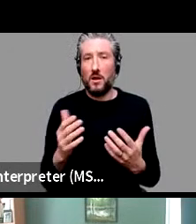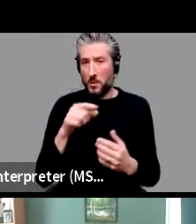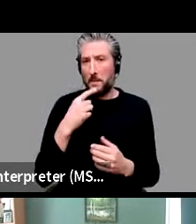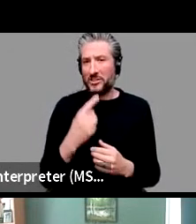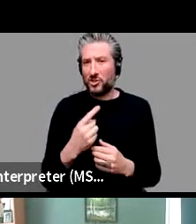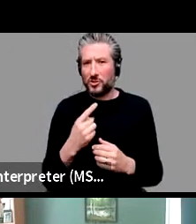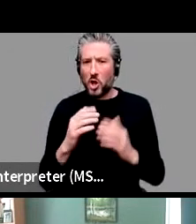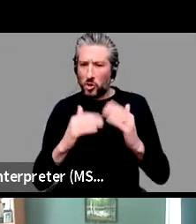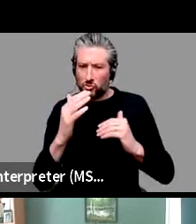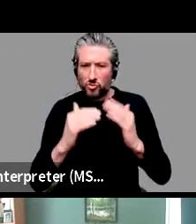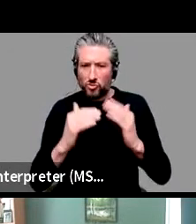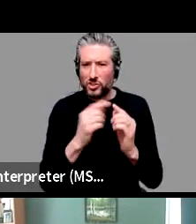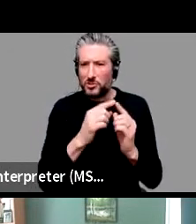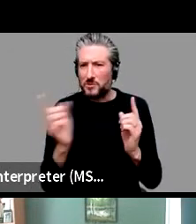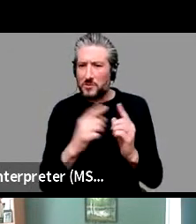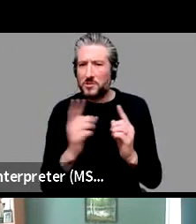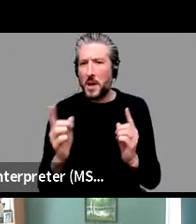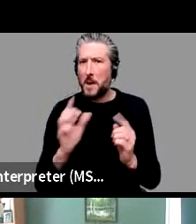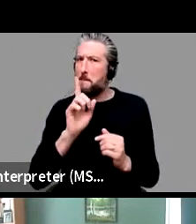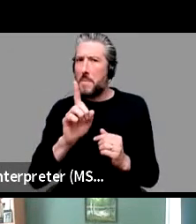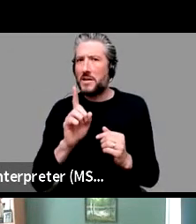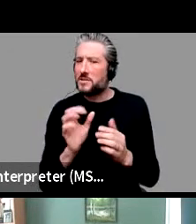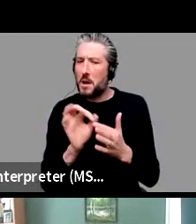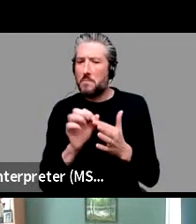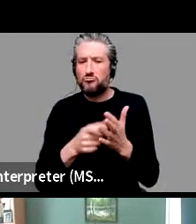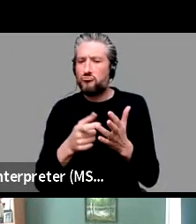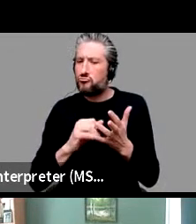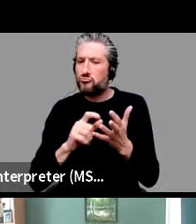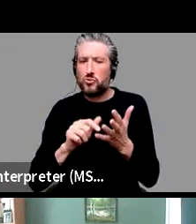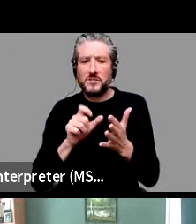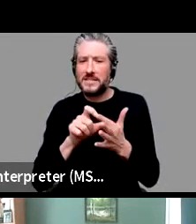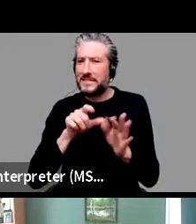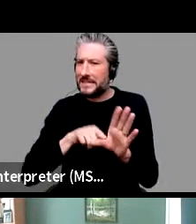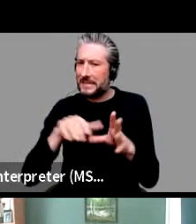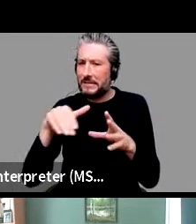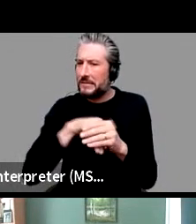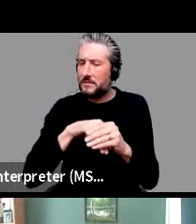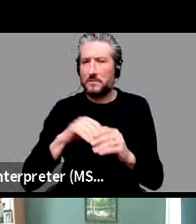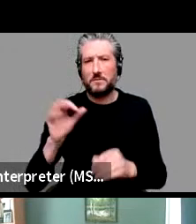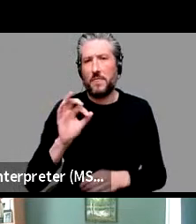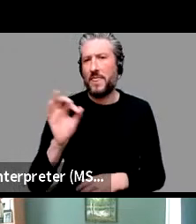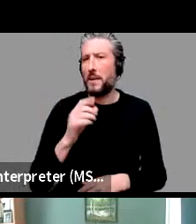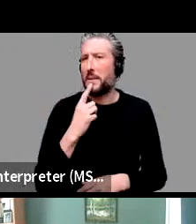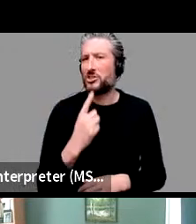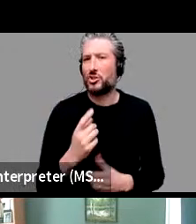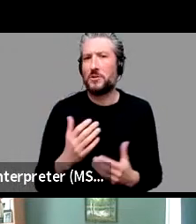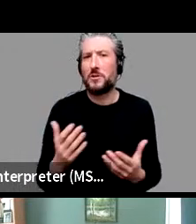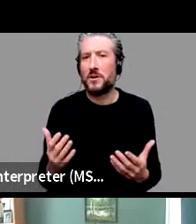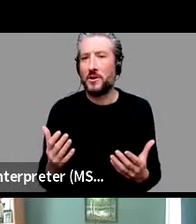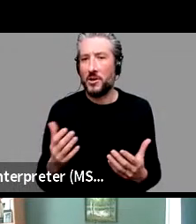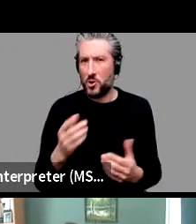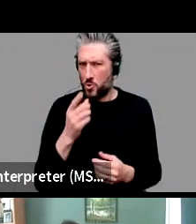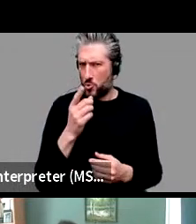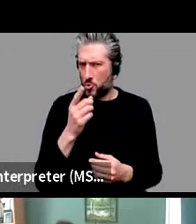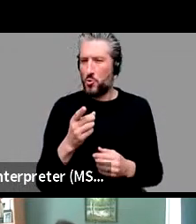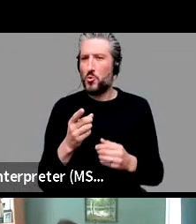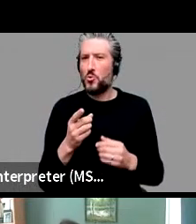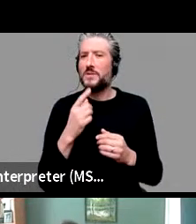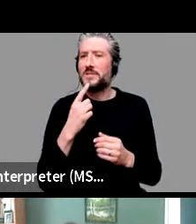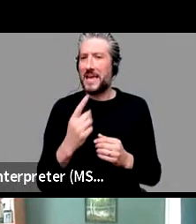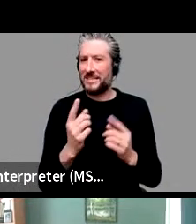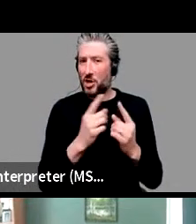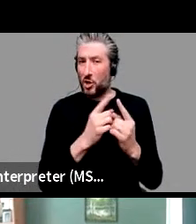constructions does not take the aspect of prosody that much into consideration. Um, especially as you begin with the construction at the level with,